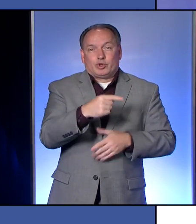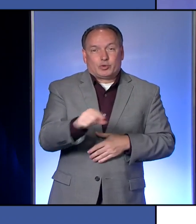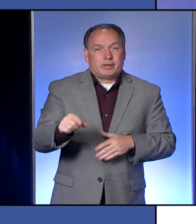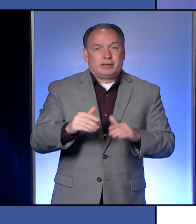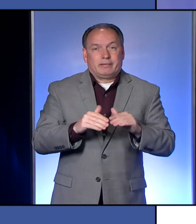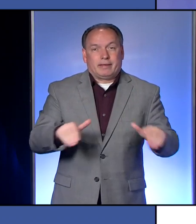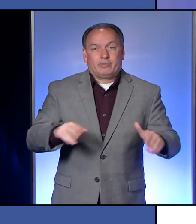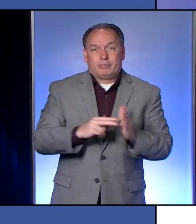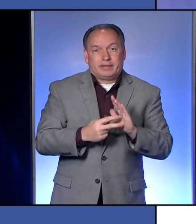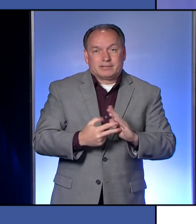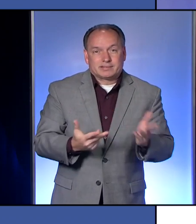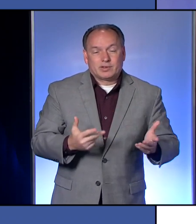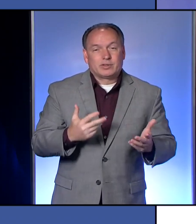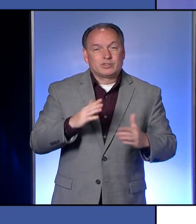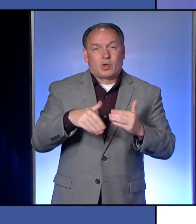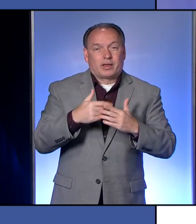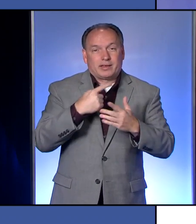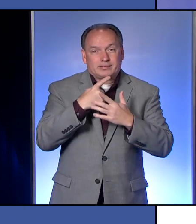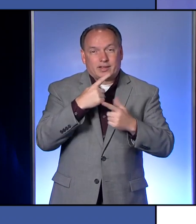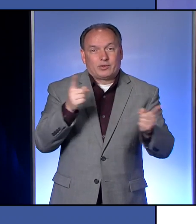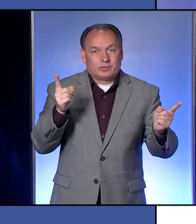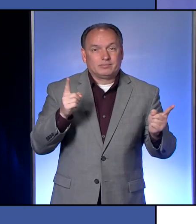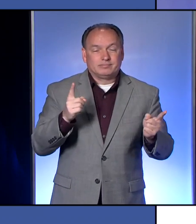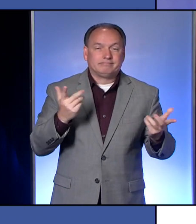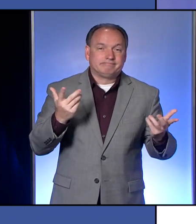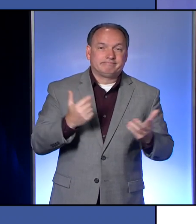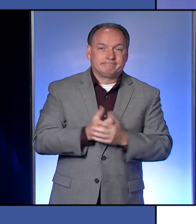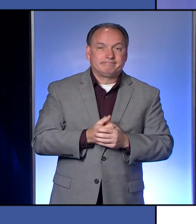So that's all I can say. I have no idea.